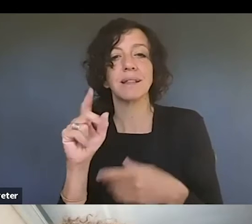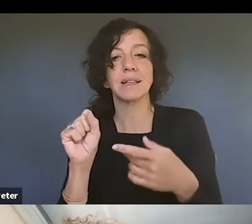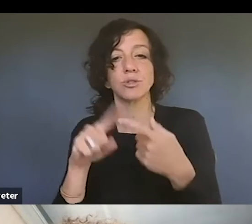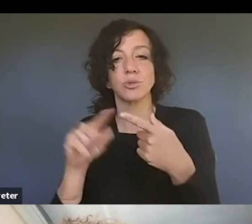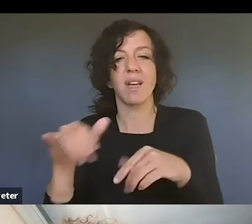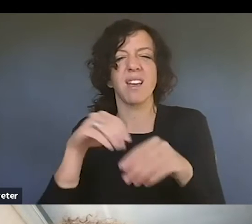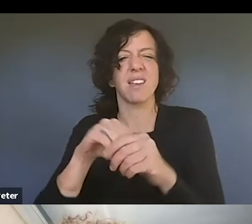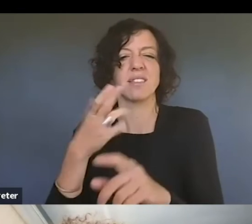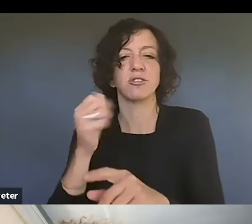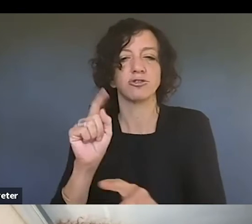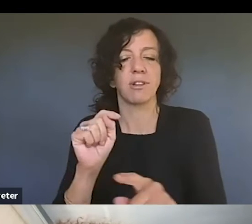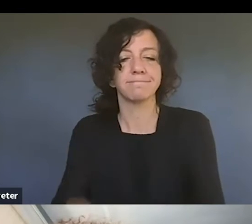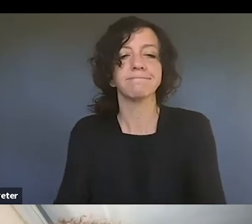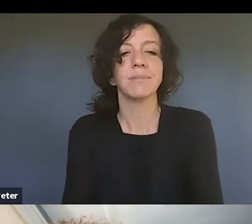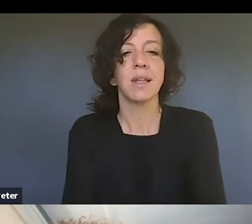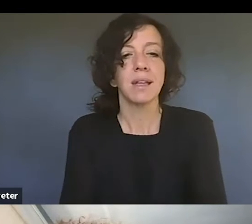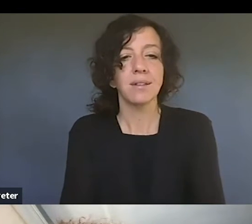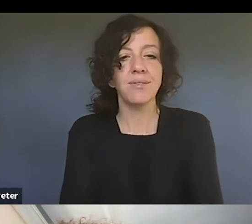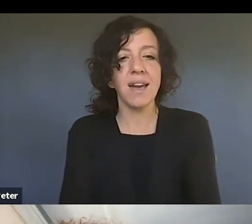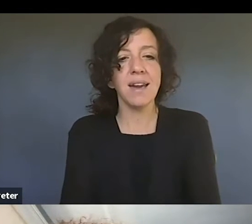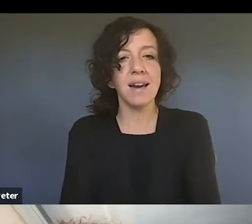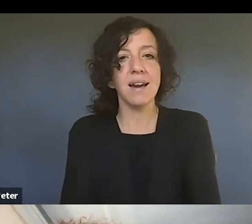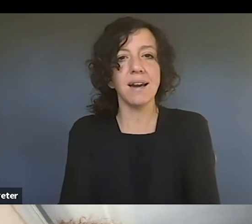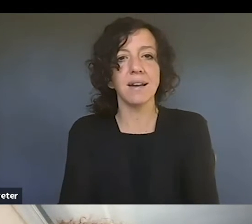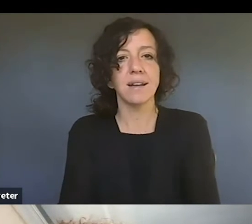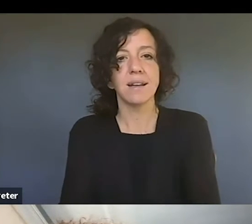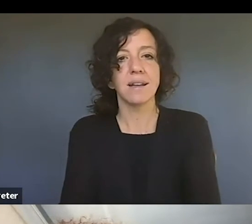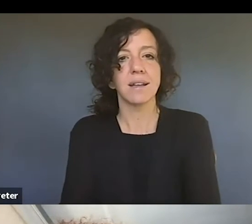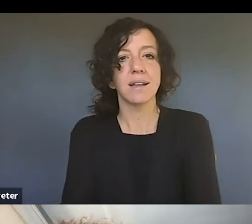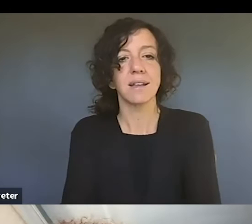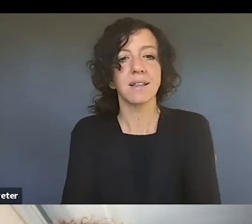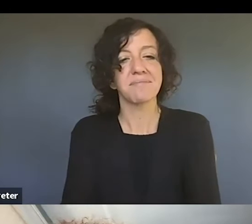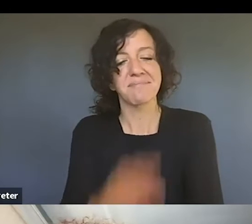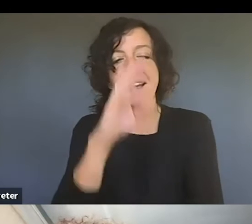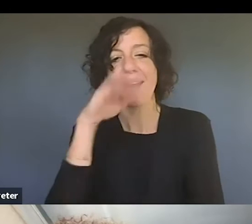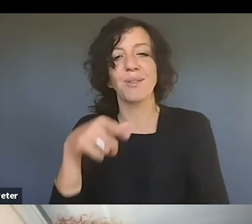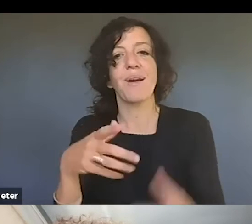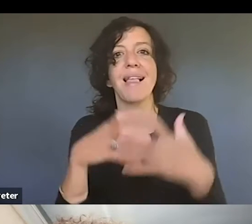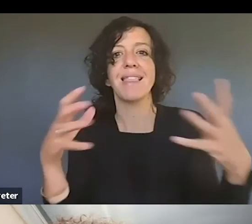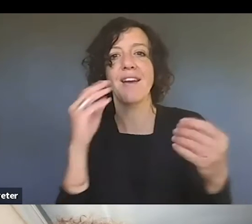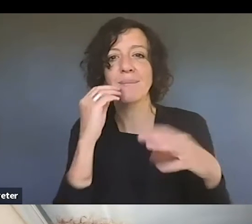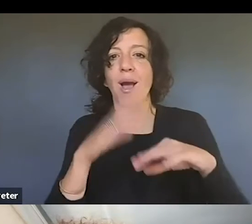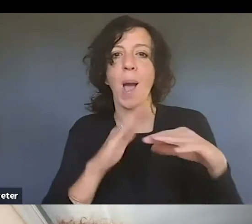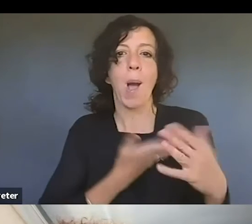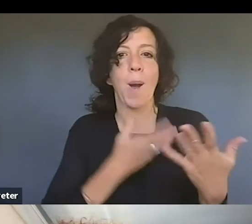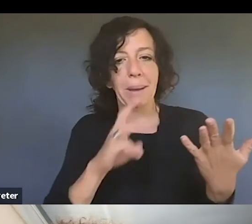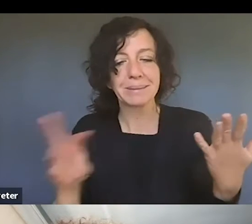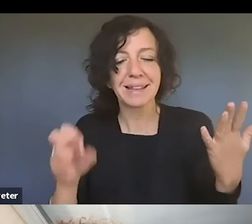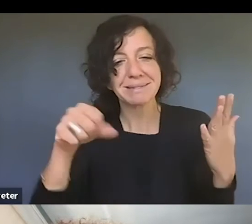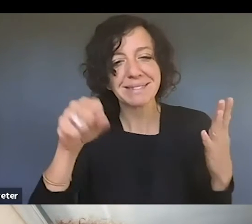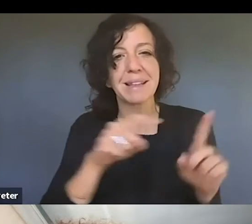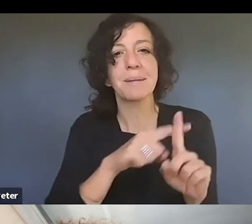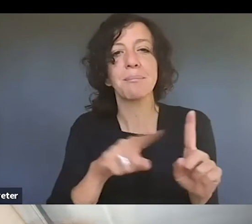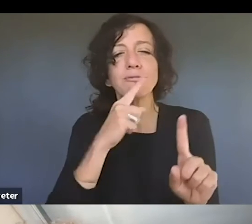in general. Um, our website can be a little bit overwhelming because there is a lot of information there. But on our website, I would